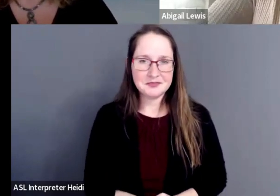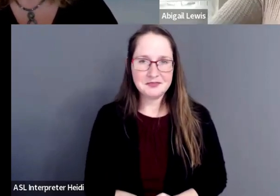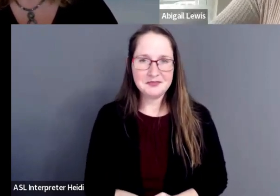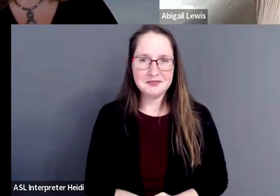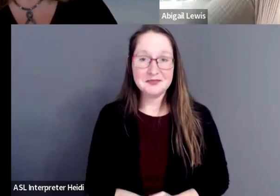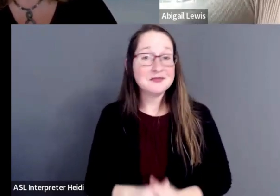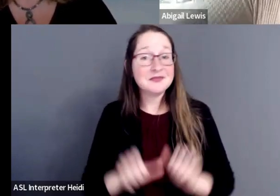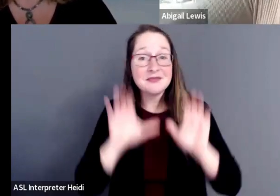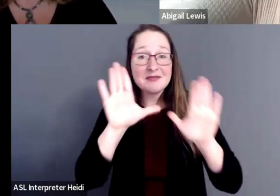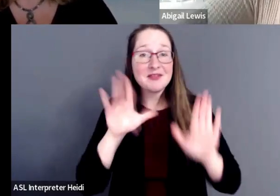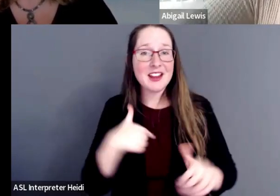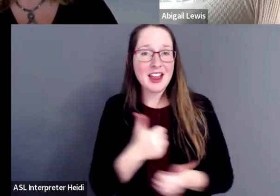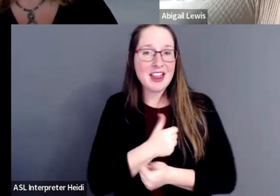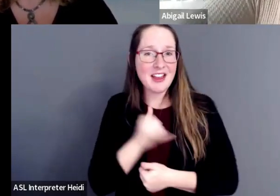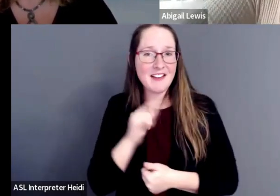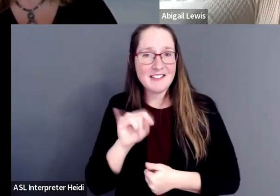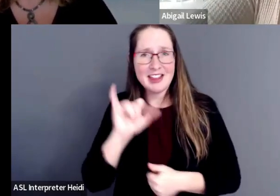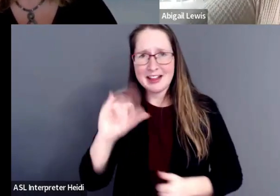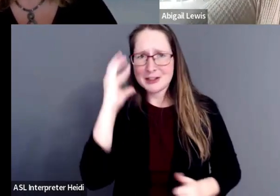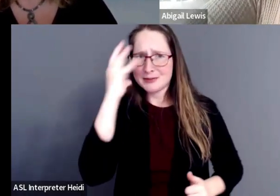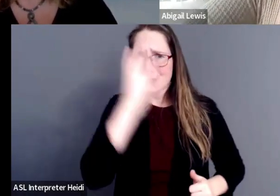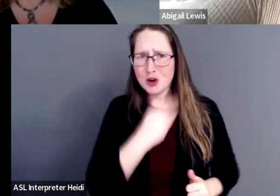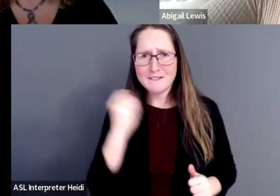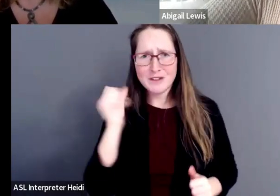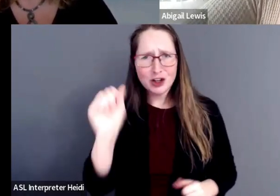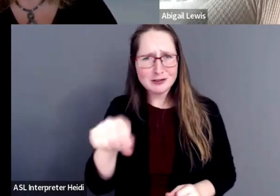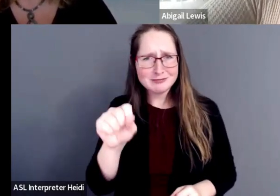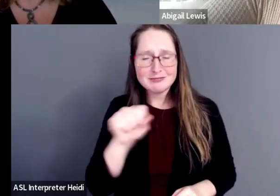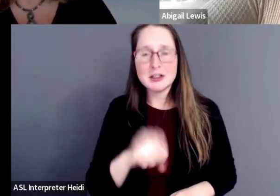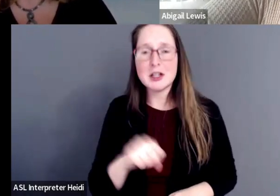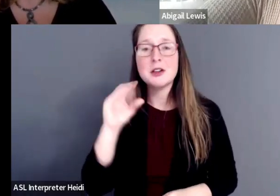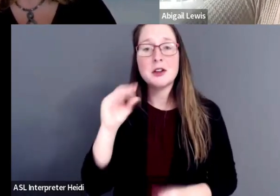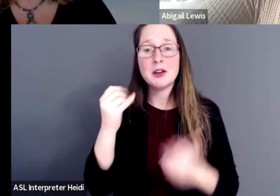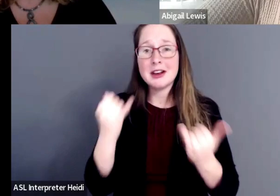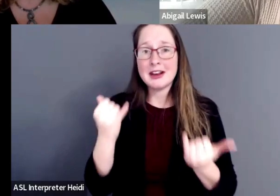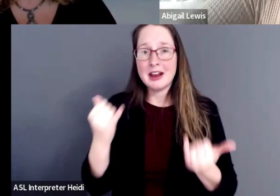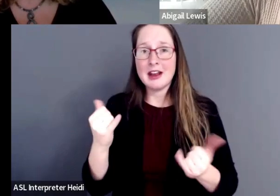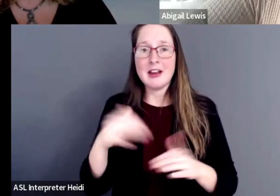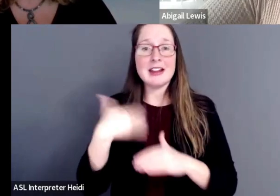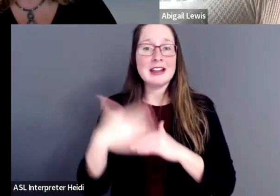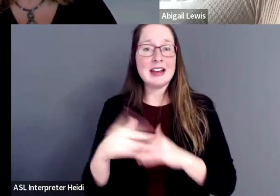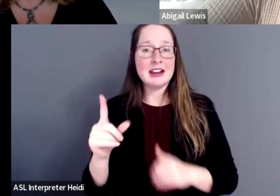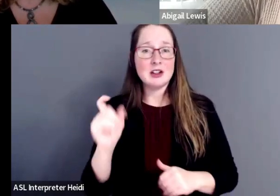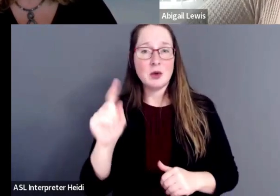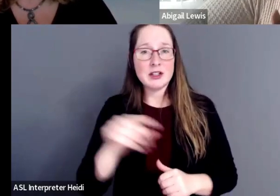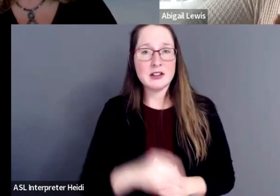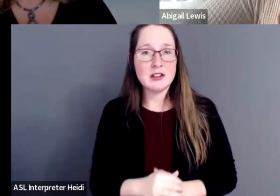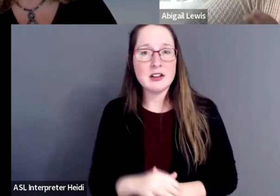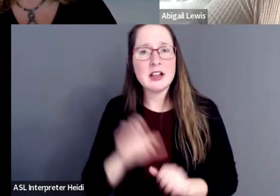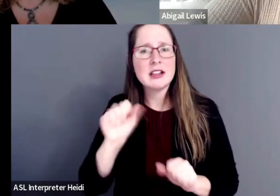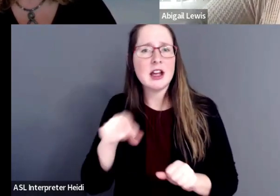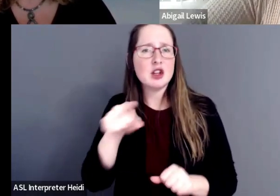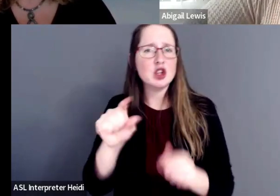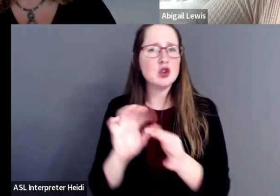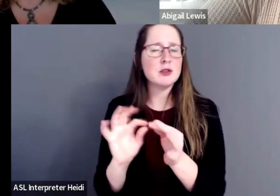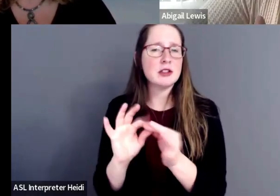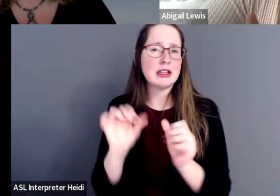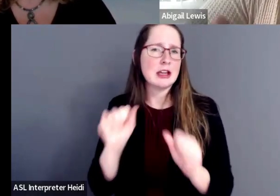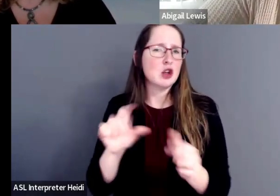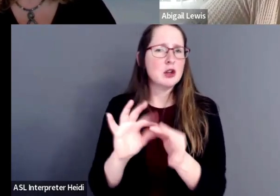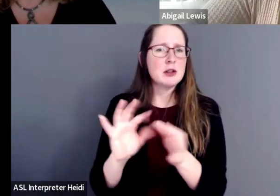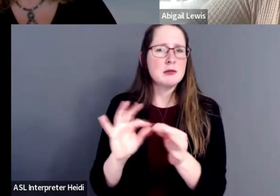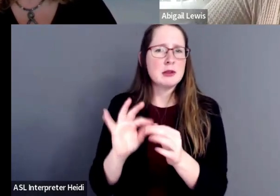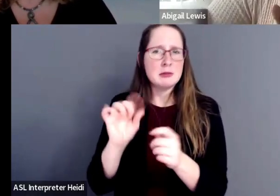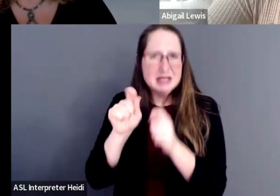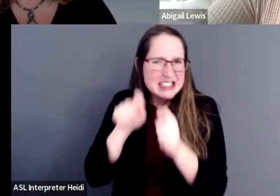Great. I love, actually, that's beautiful. So I want to ask the next question. Can you speak any, can you speak about any